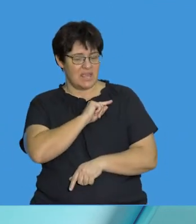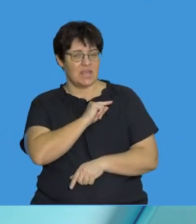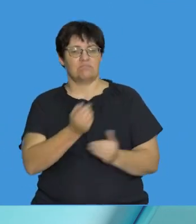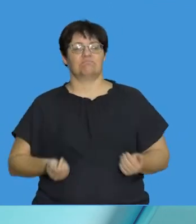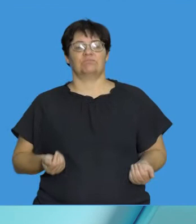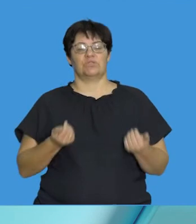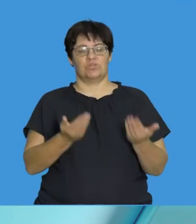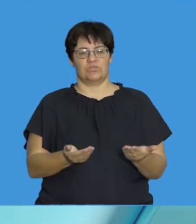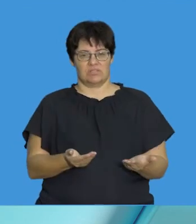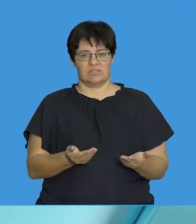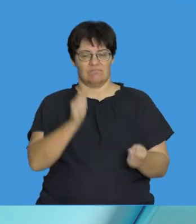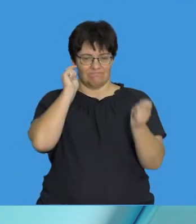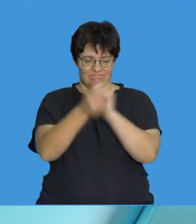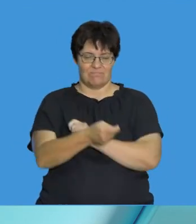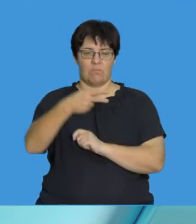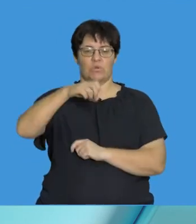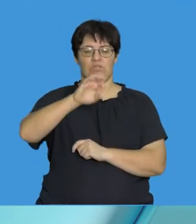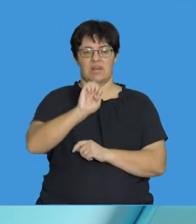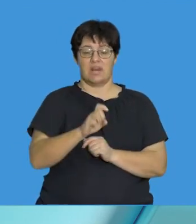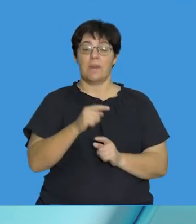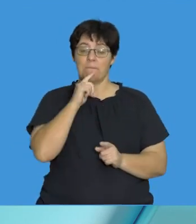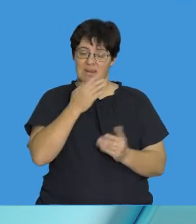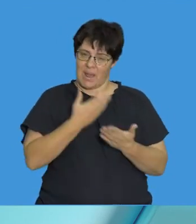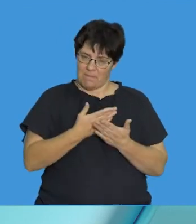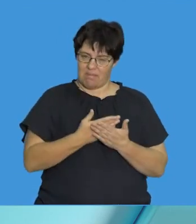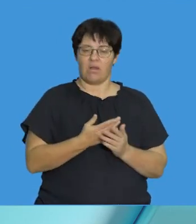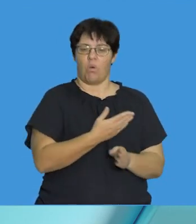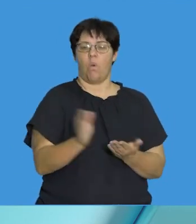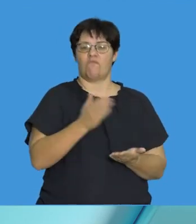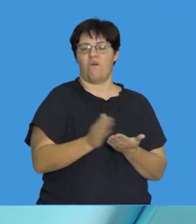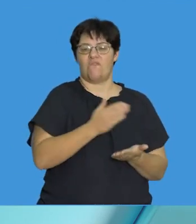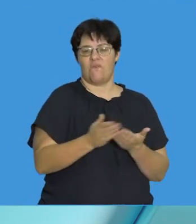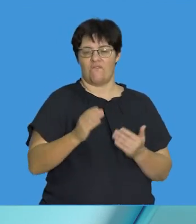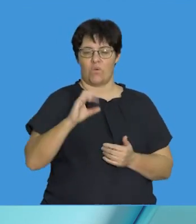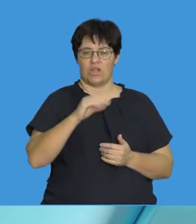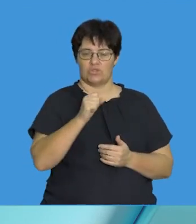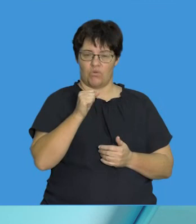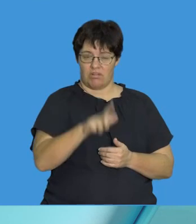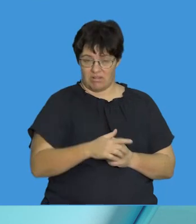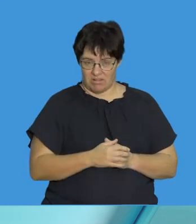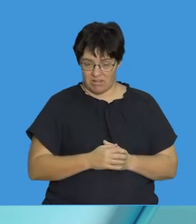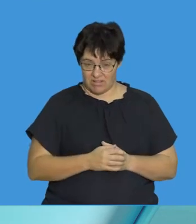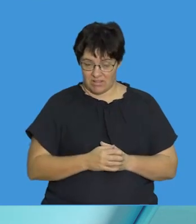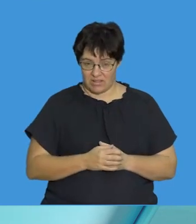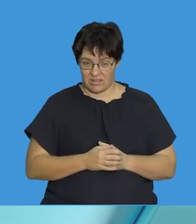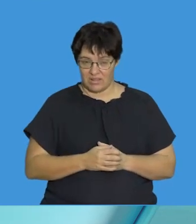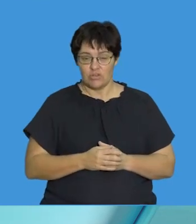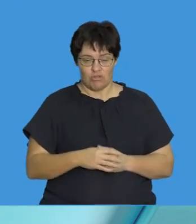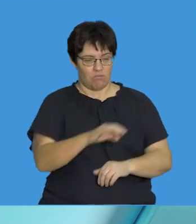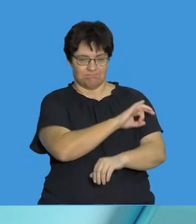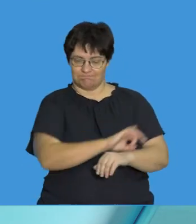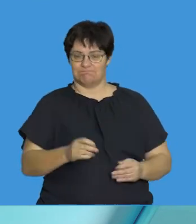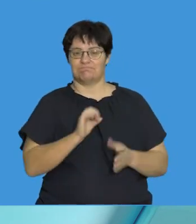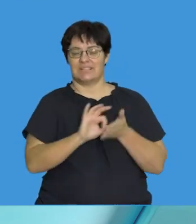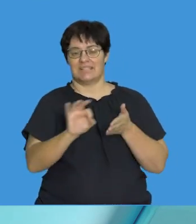reason that happened was that it produced an altered protein that gave them the ability to be able to process extra cholesterol